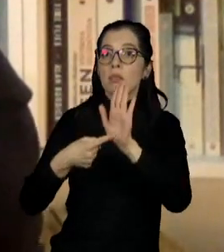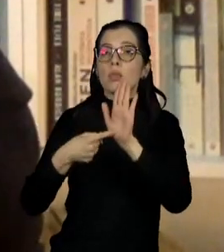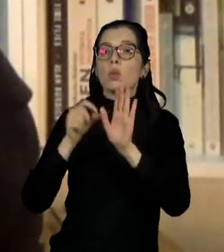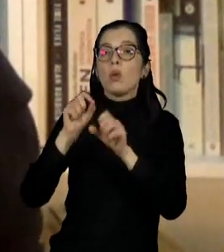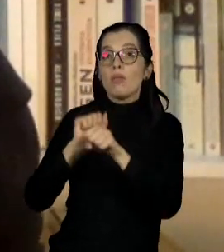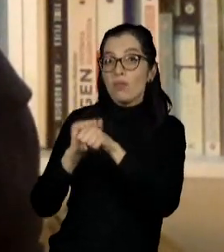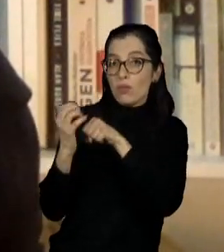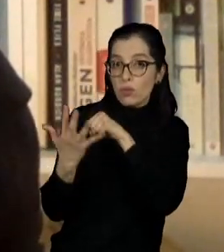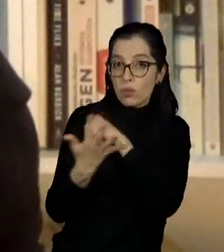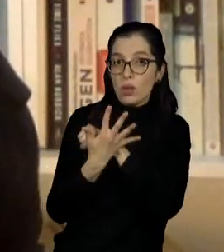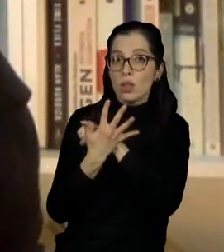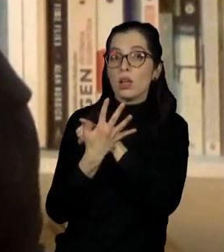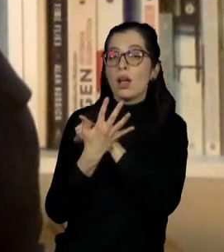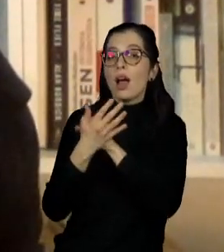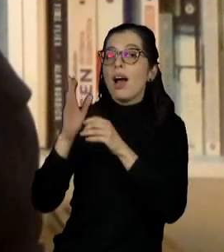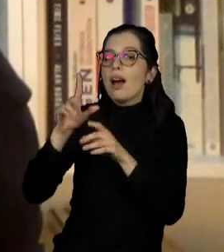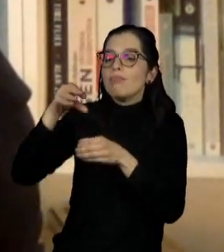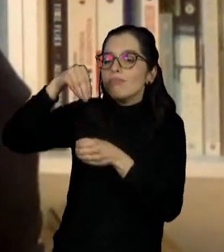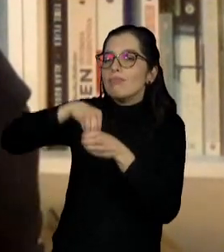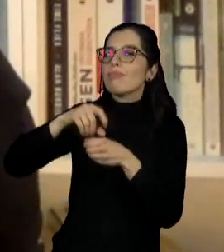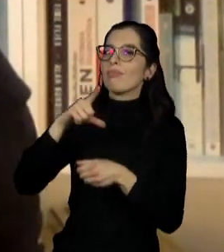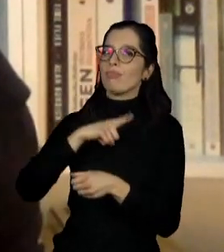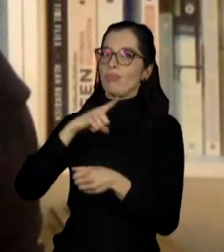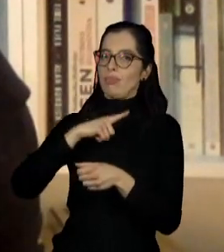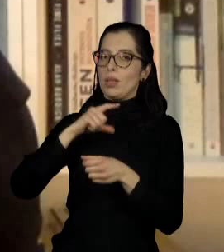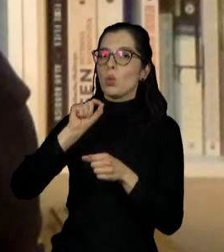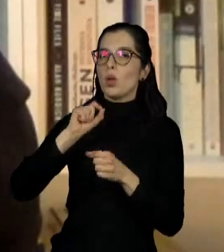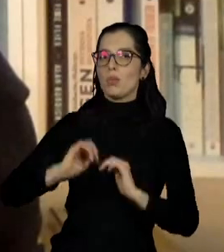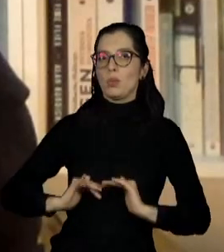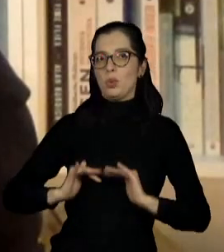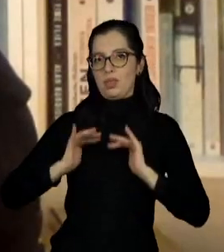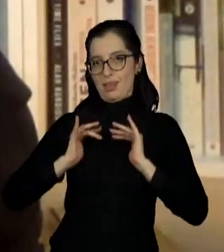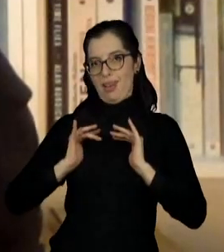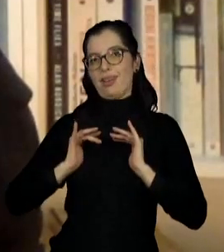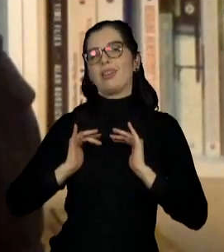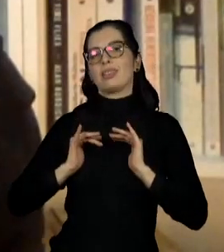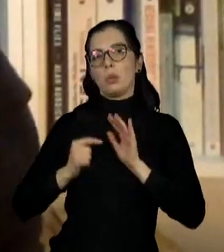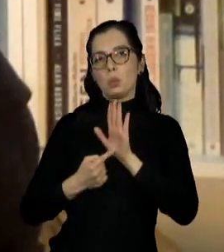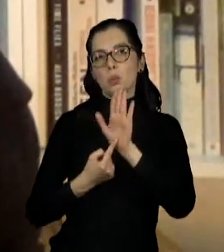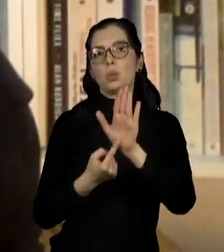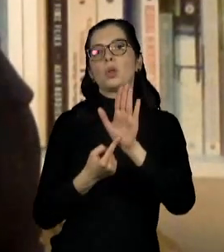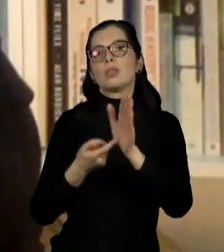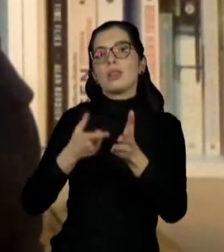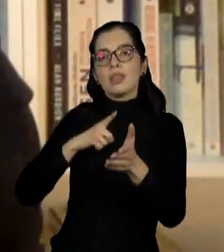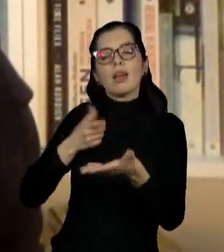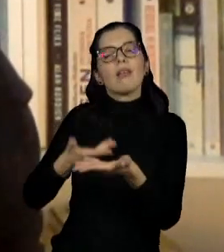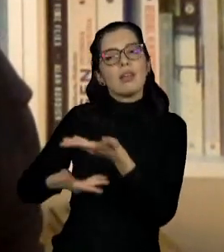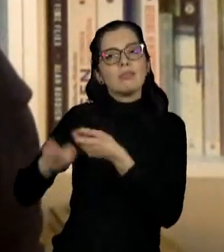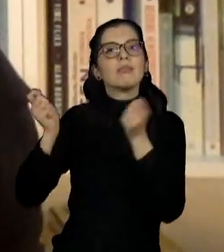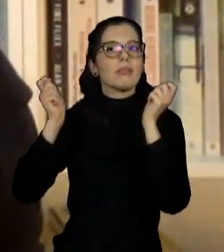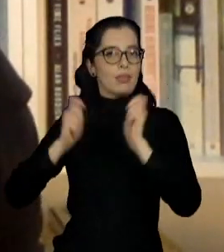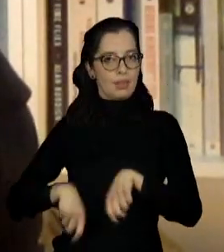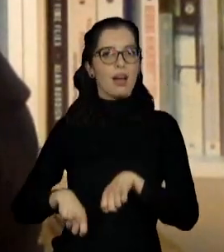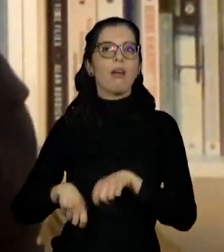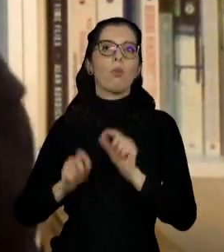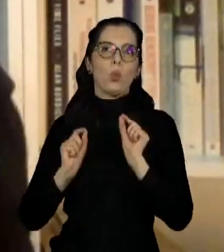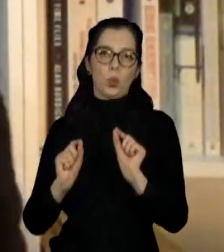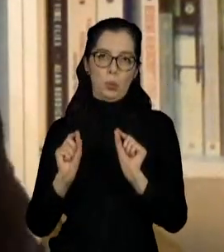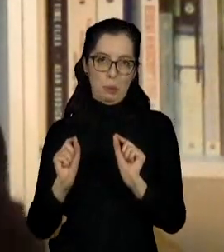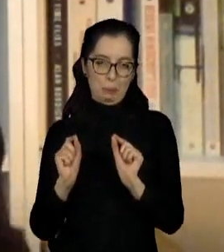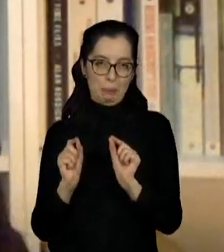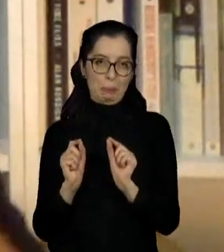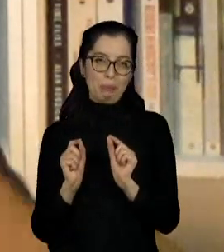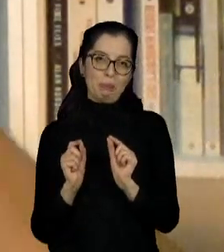related. It's an immune system gene. So, and has been previously shown to have a